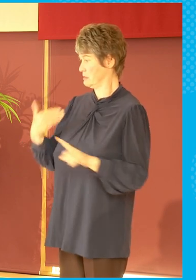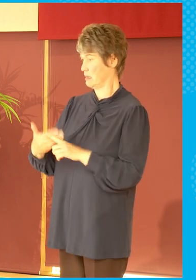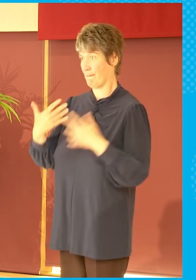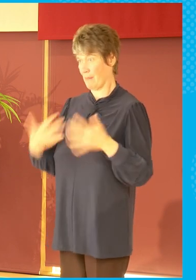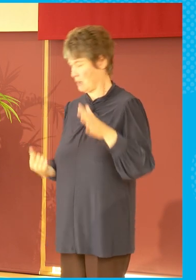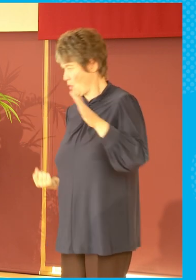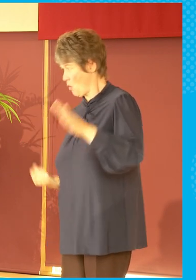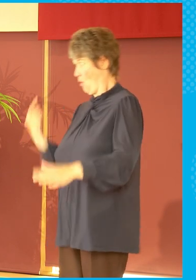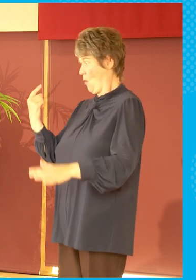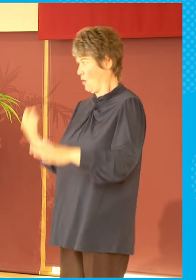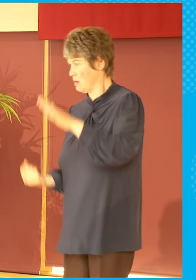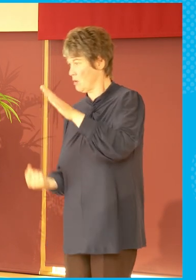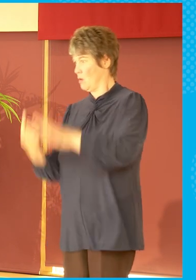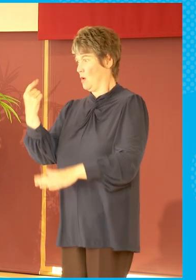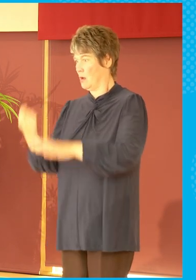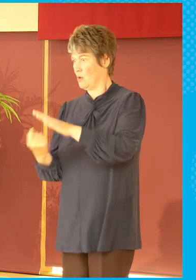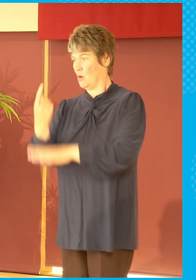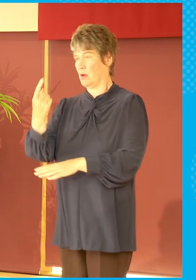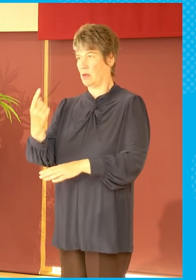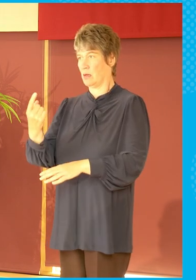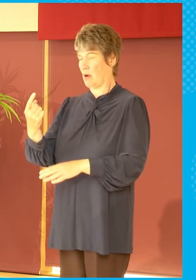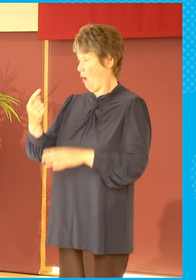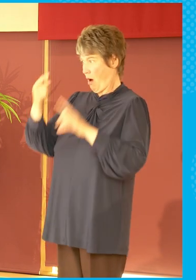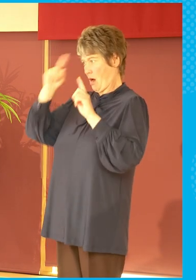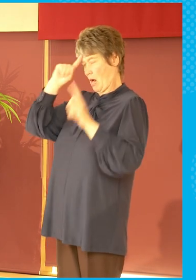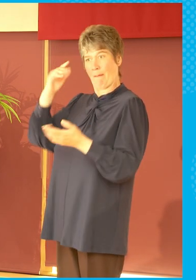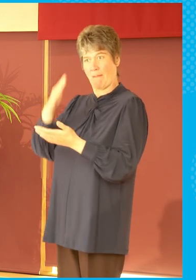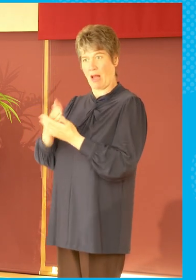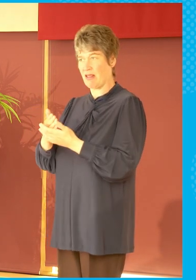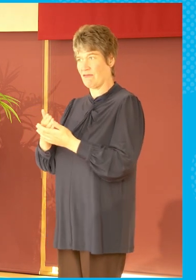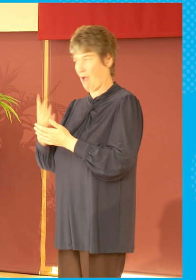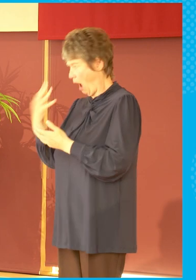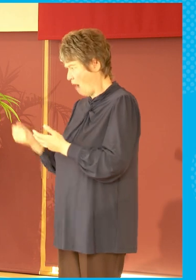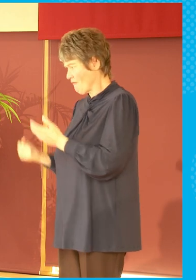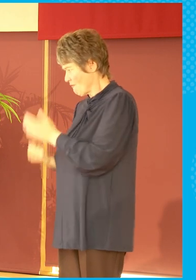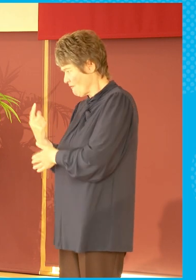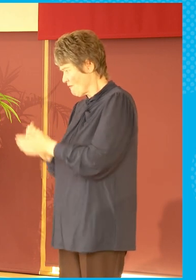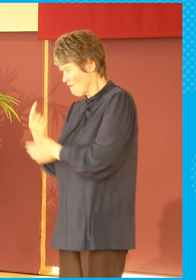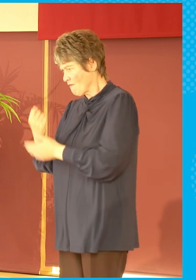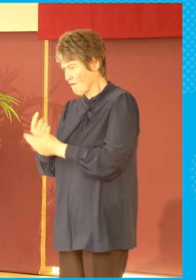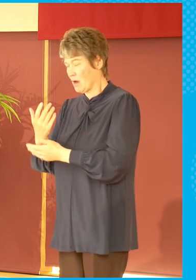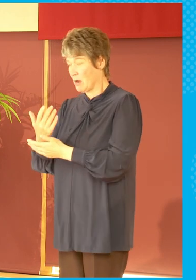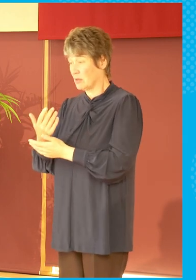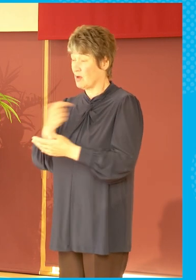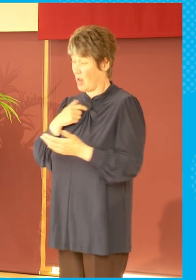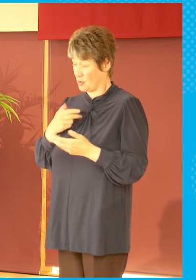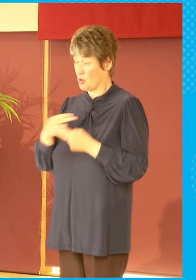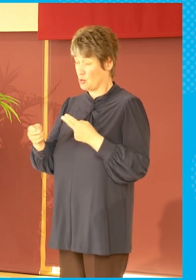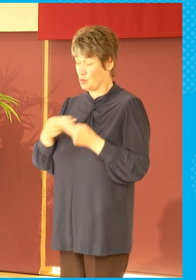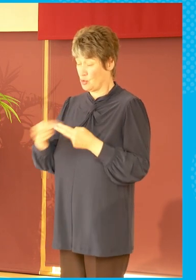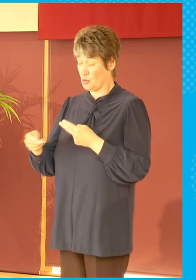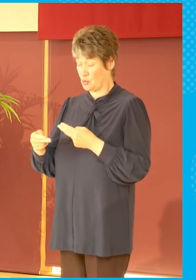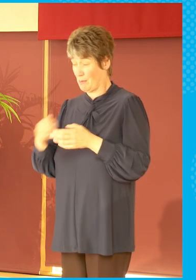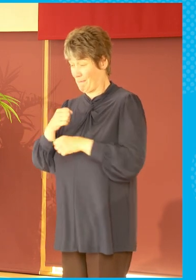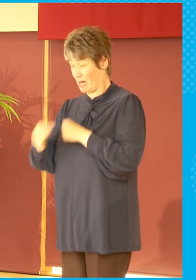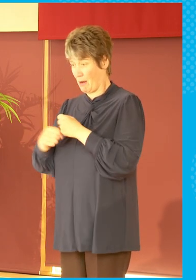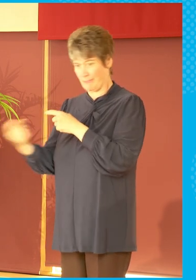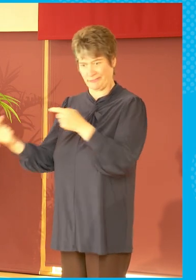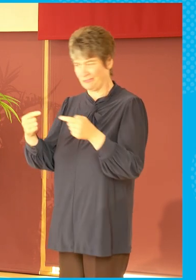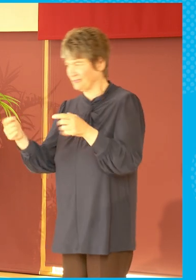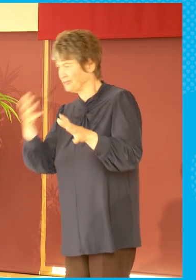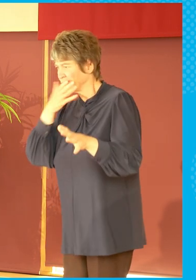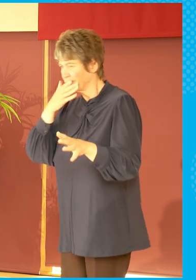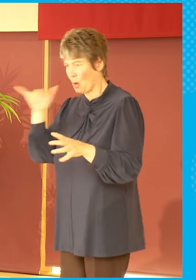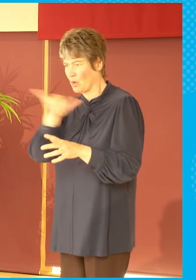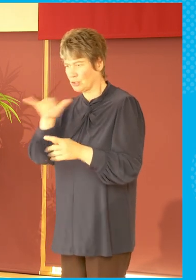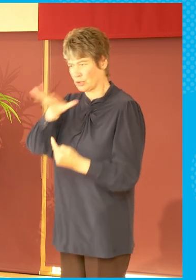go back 20 years and look ahead, you wouldn't have believed what we then had. And I think the news agenda gets really, really competitive in terms of the actual